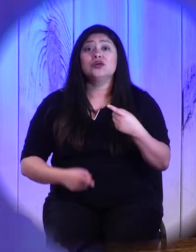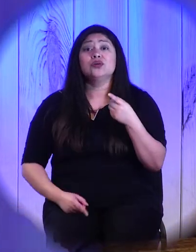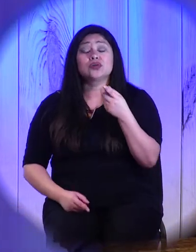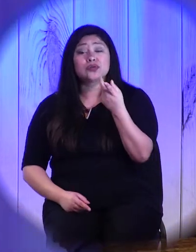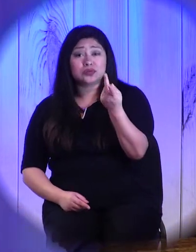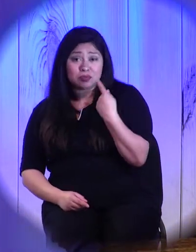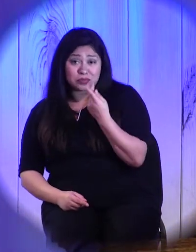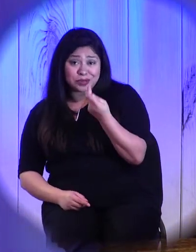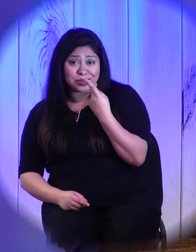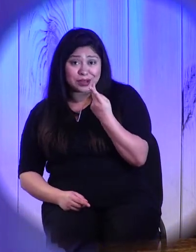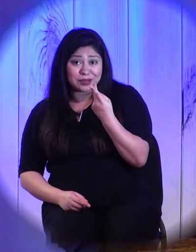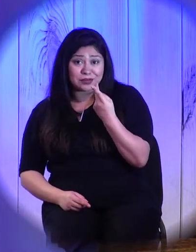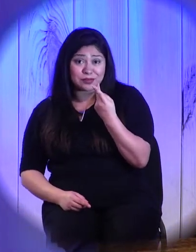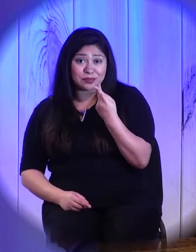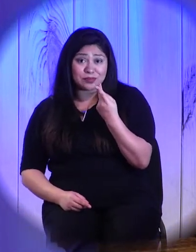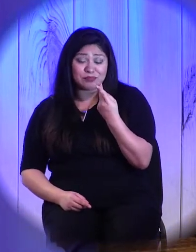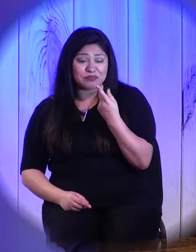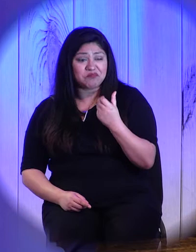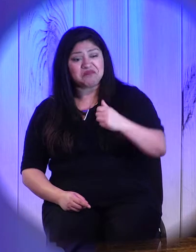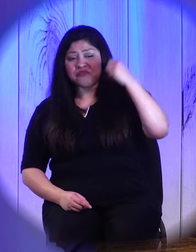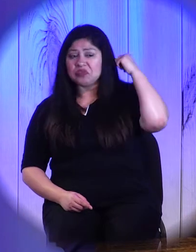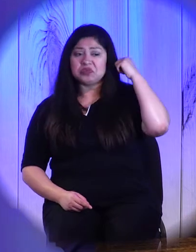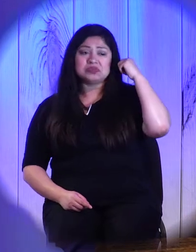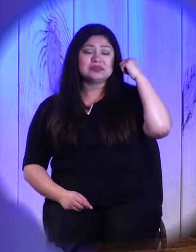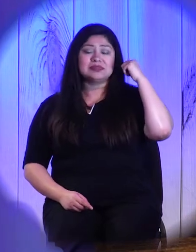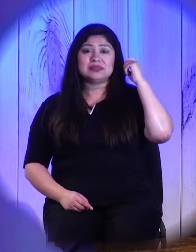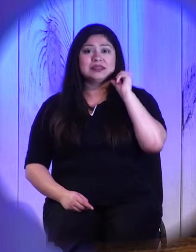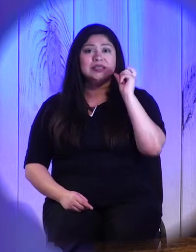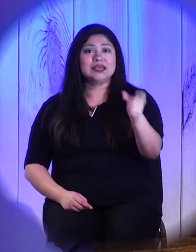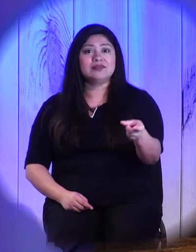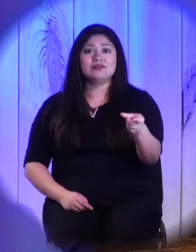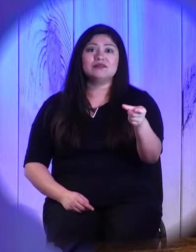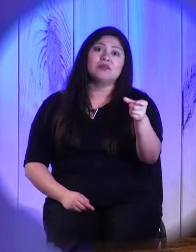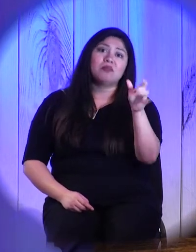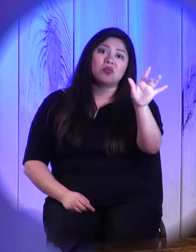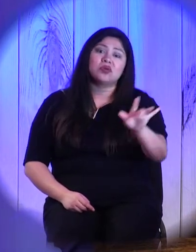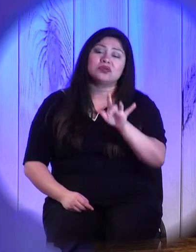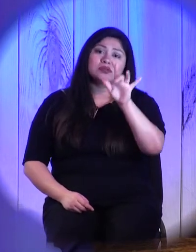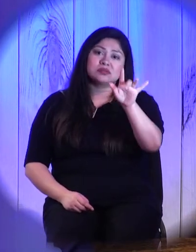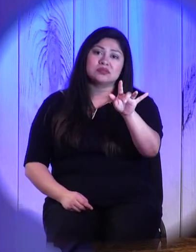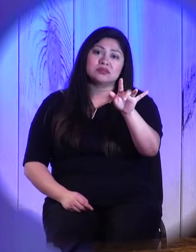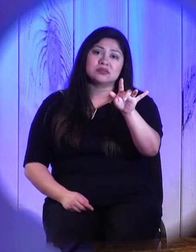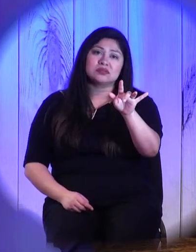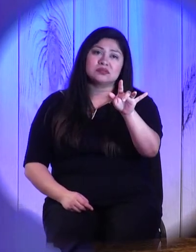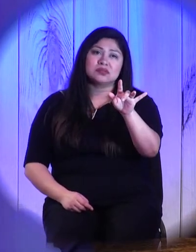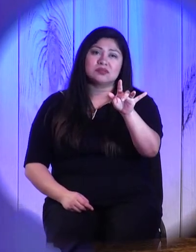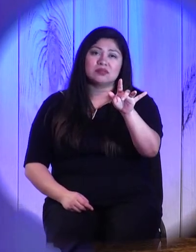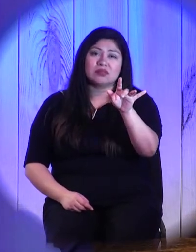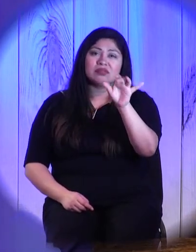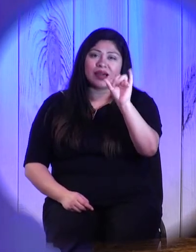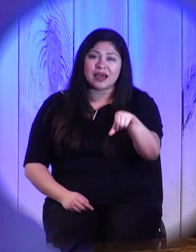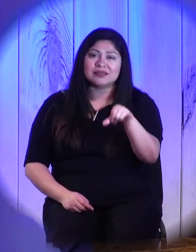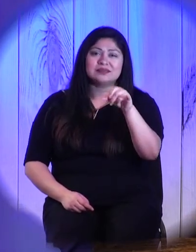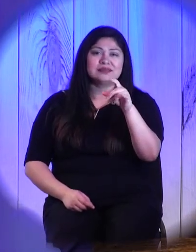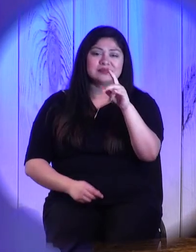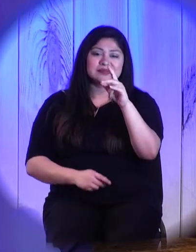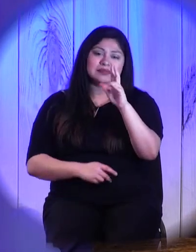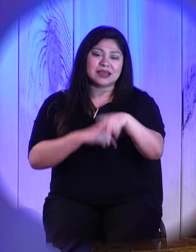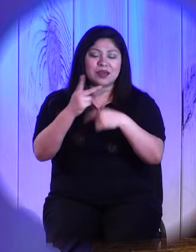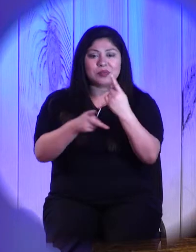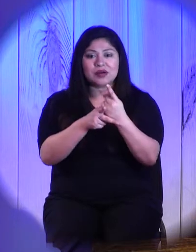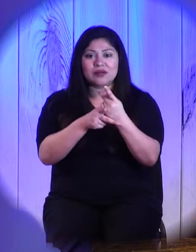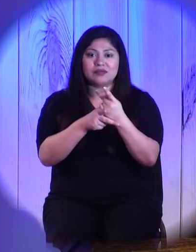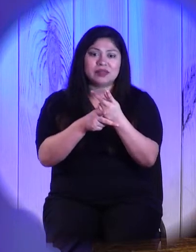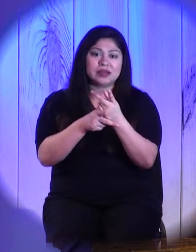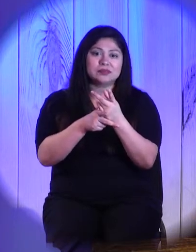we allow our lives to be dictated by this, this pharisaical type of scorekeeping where we keep a